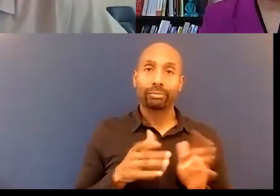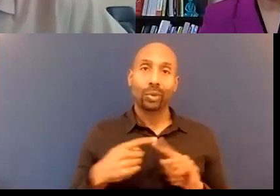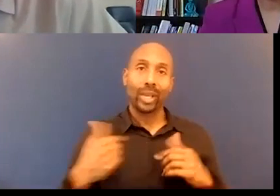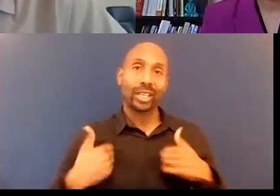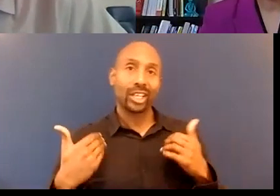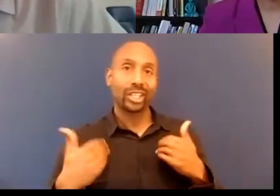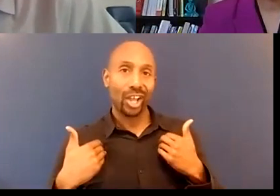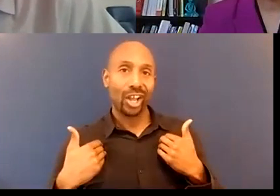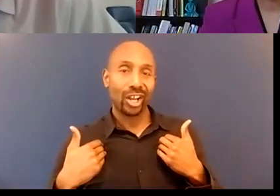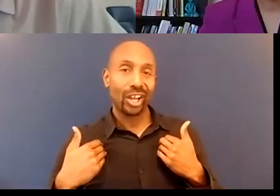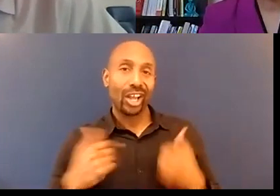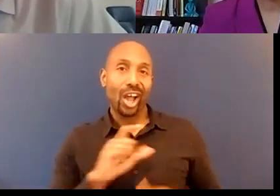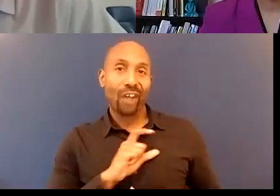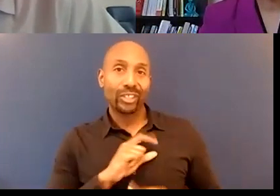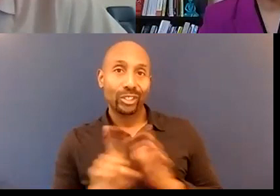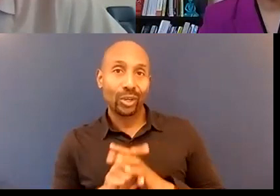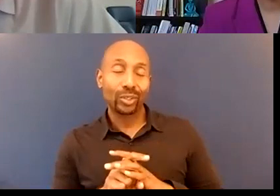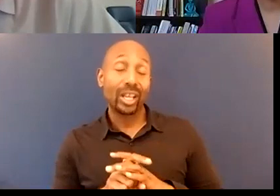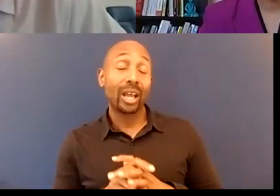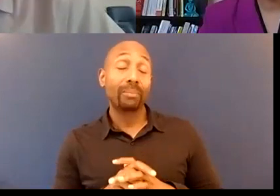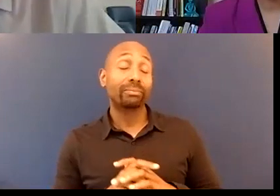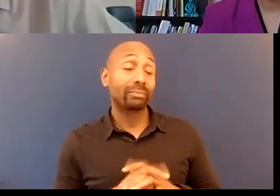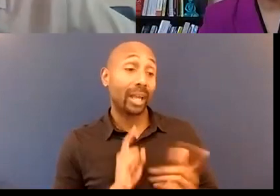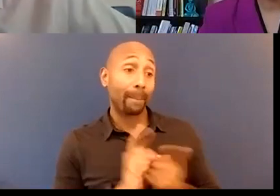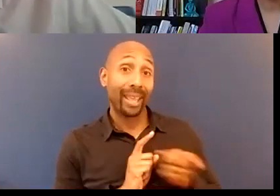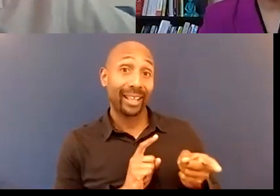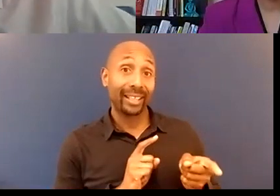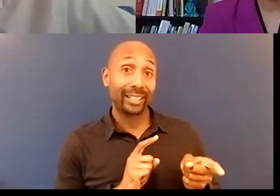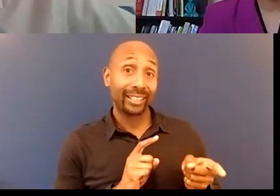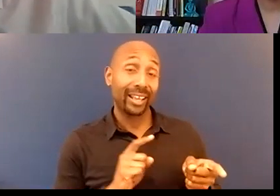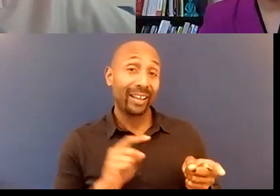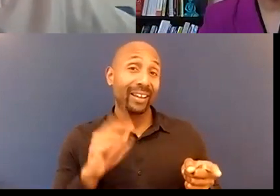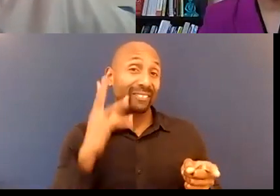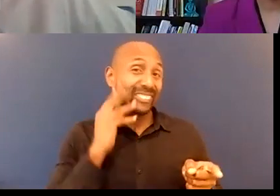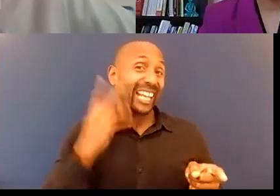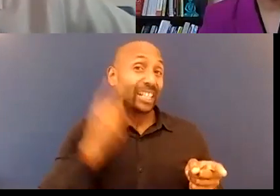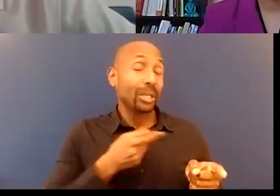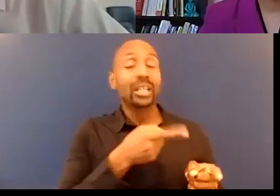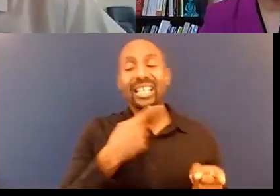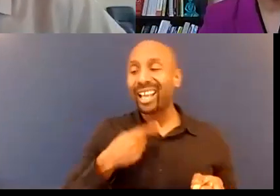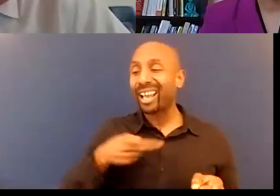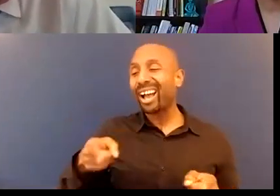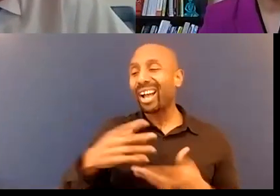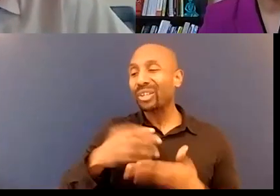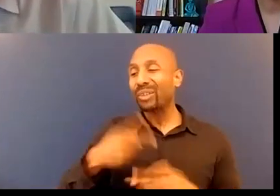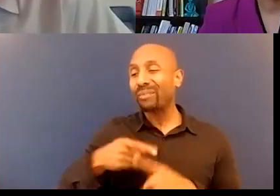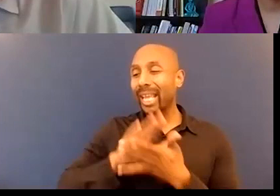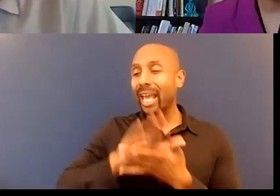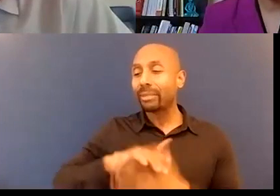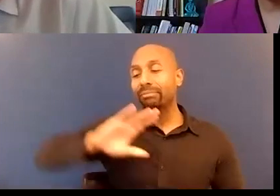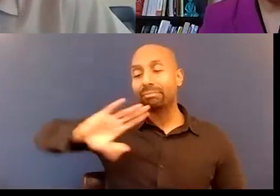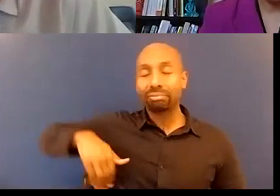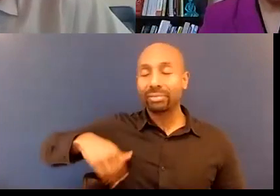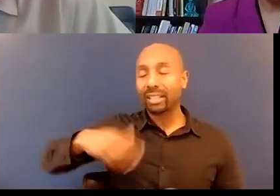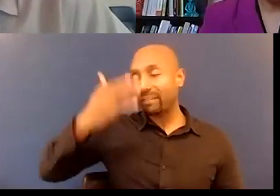about what you learned in in the academy i'll teach you what it's like we have to strengthen the young officers to be able